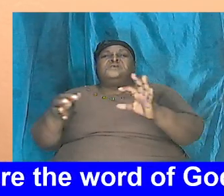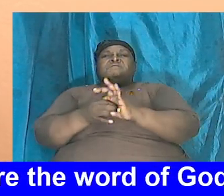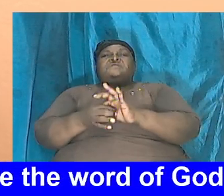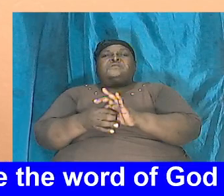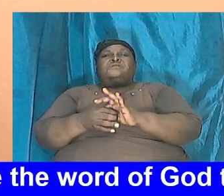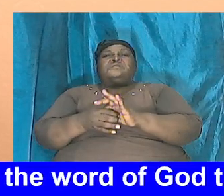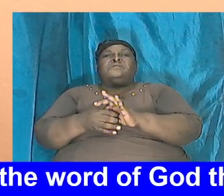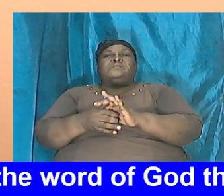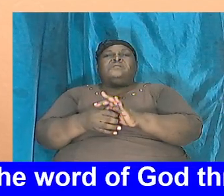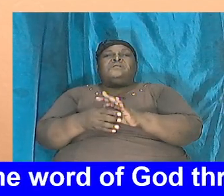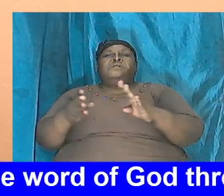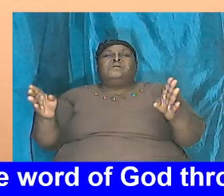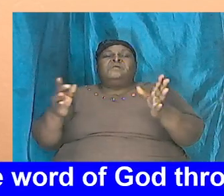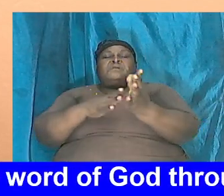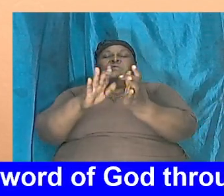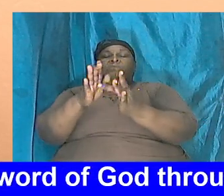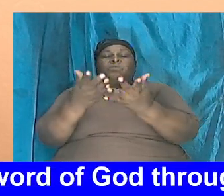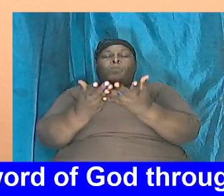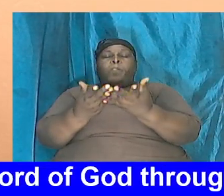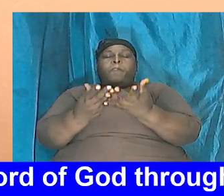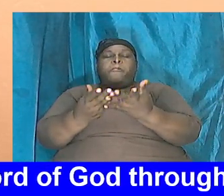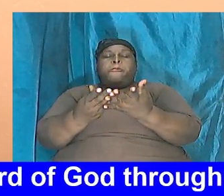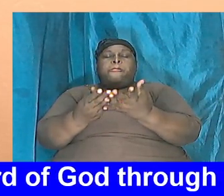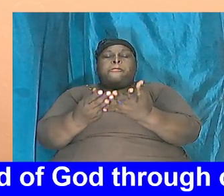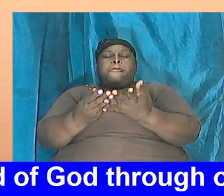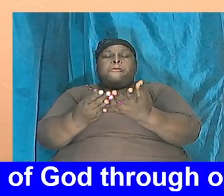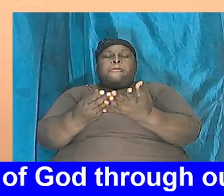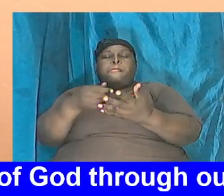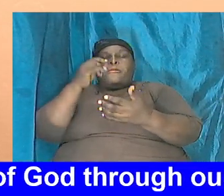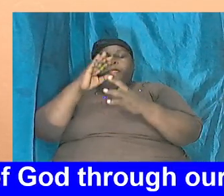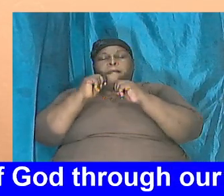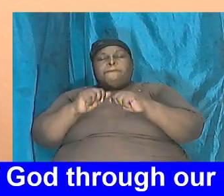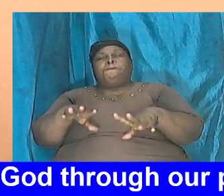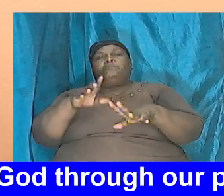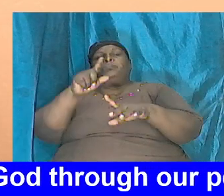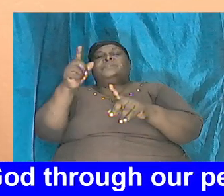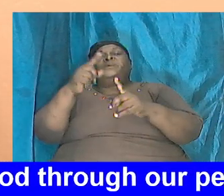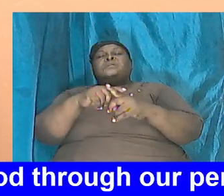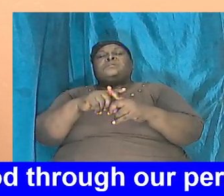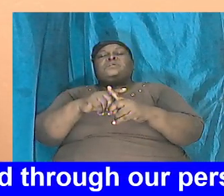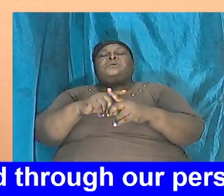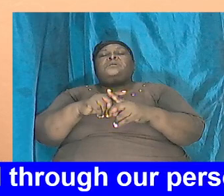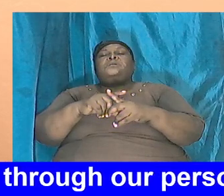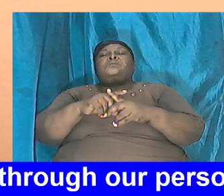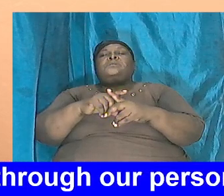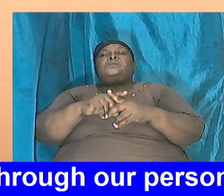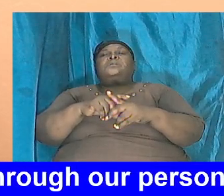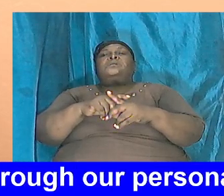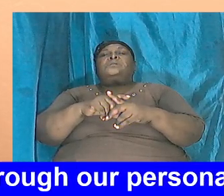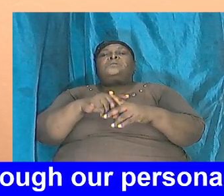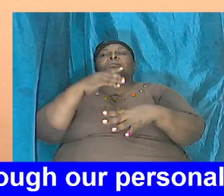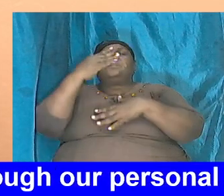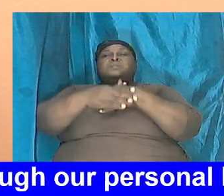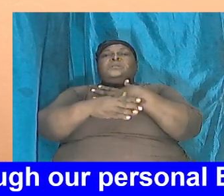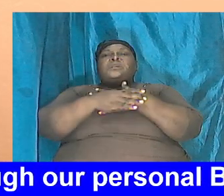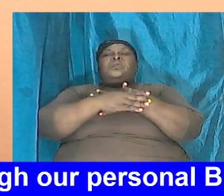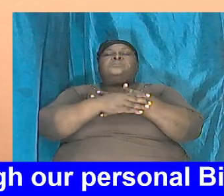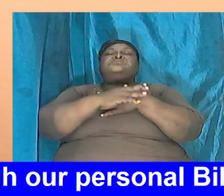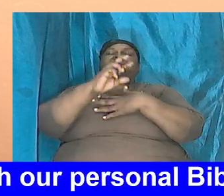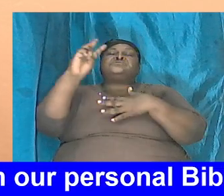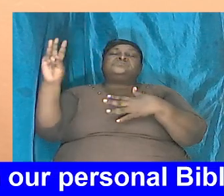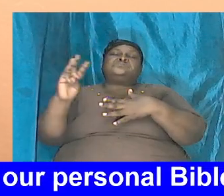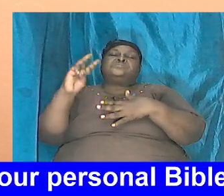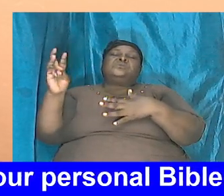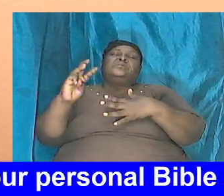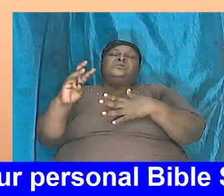on a biblical perspective God bless you until next week in his great and powerful